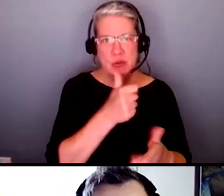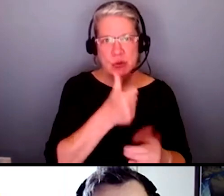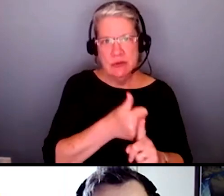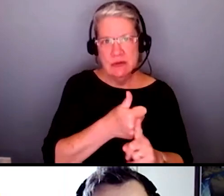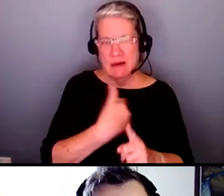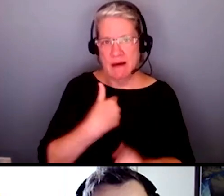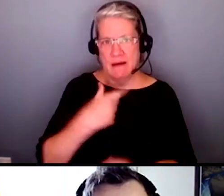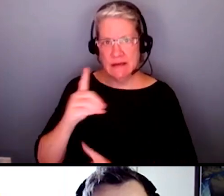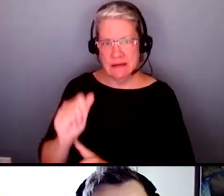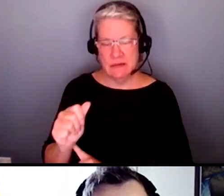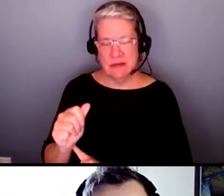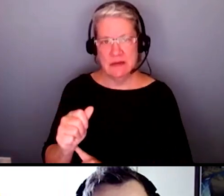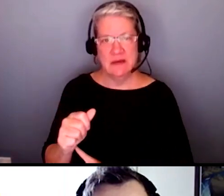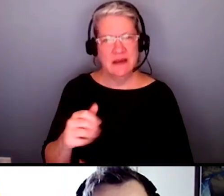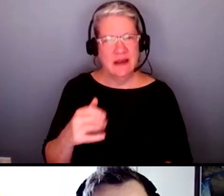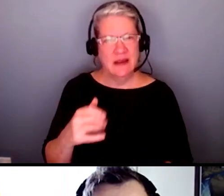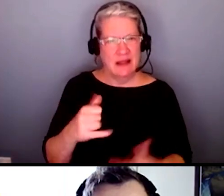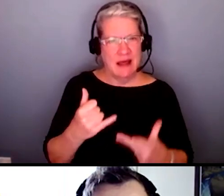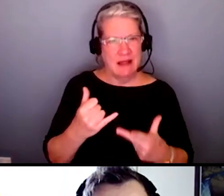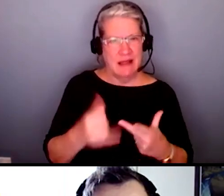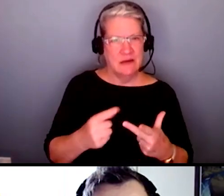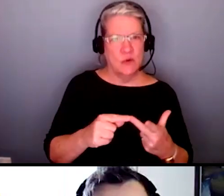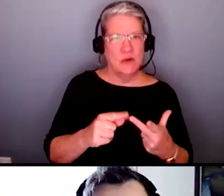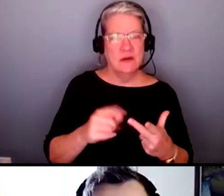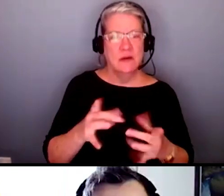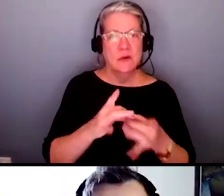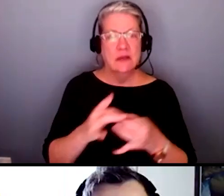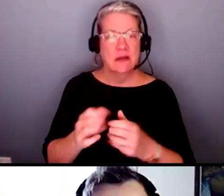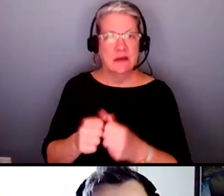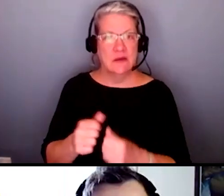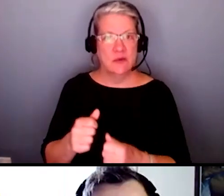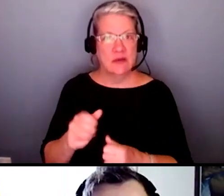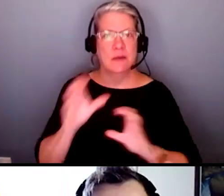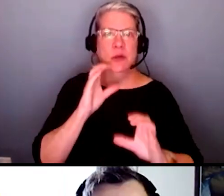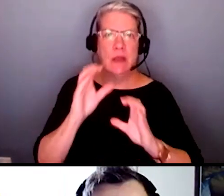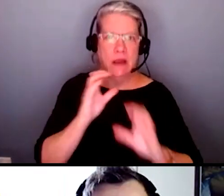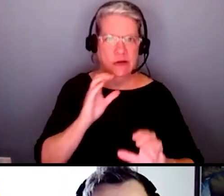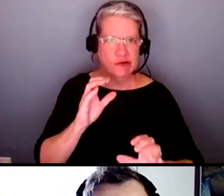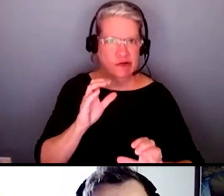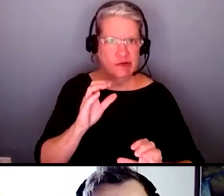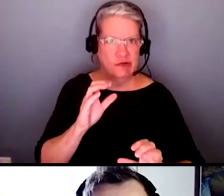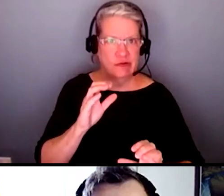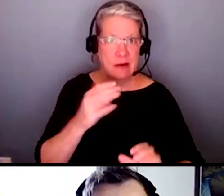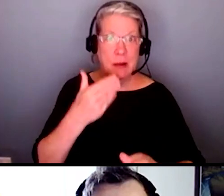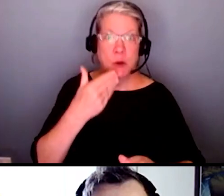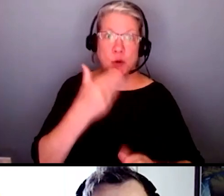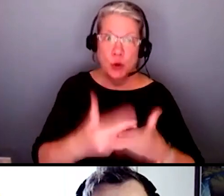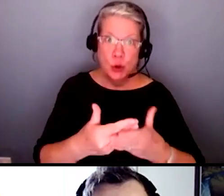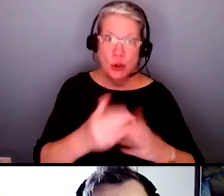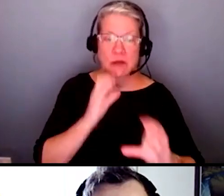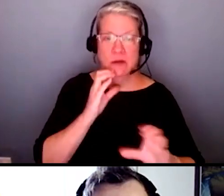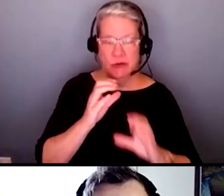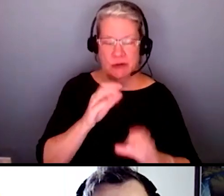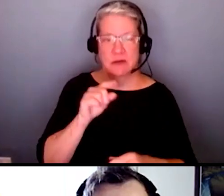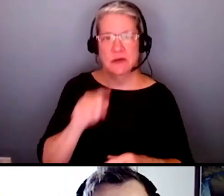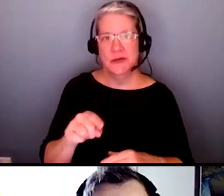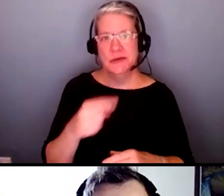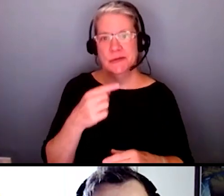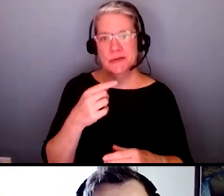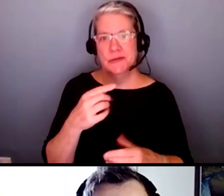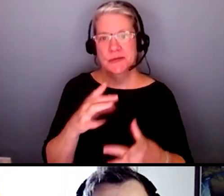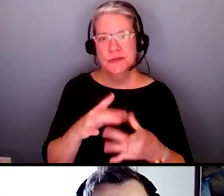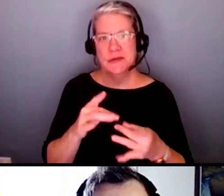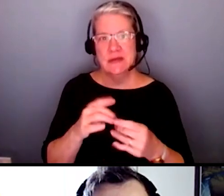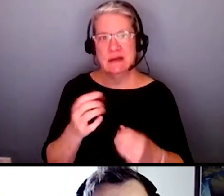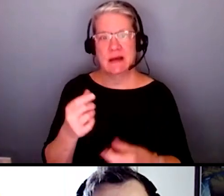i the last one you um relates to effective communication which is what you brought up in terms of having a